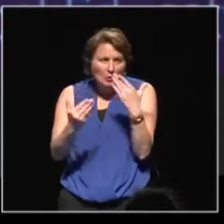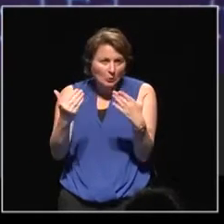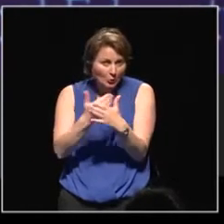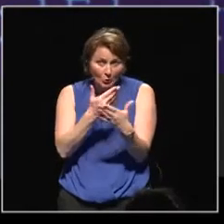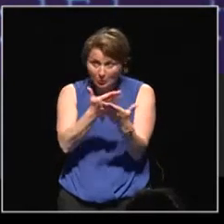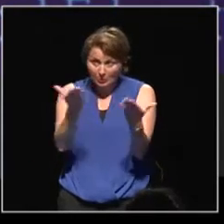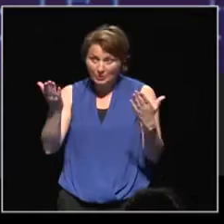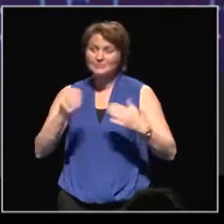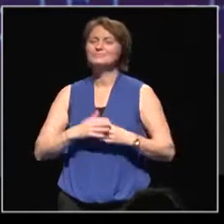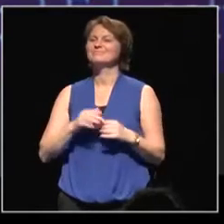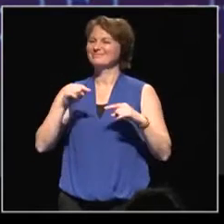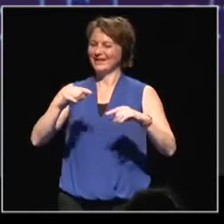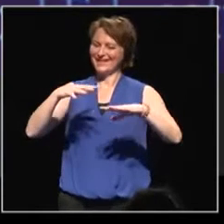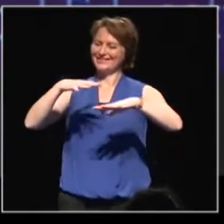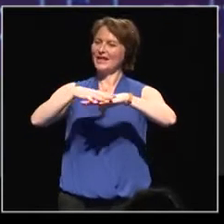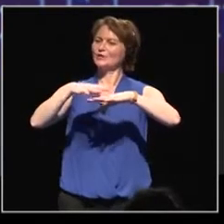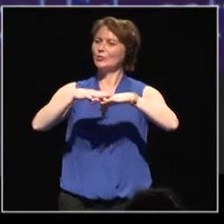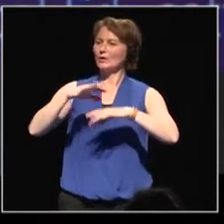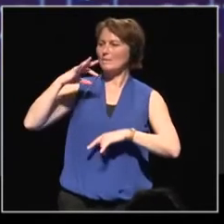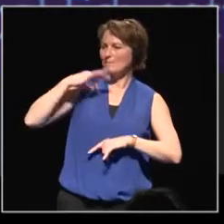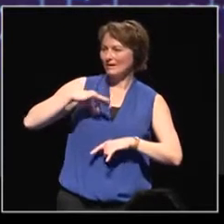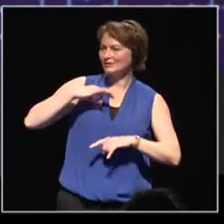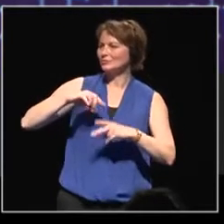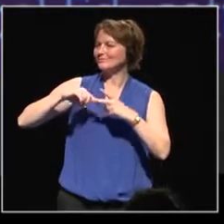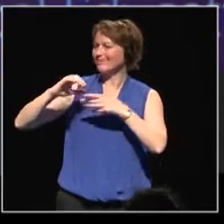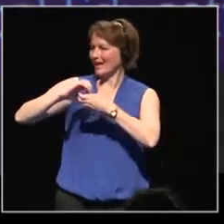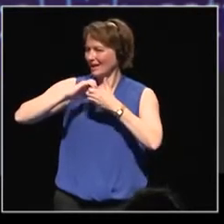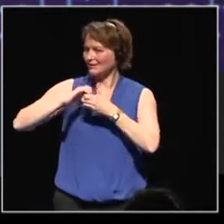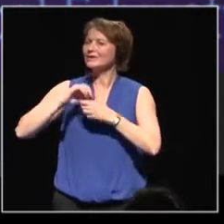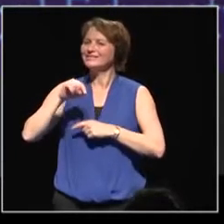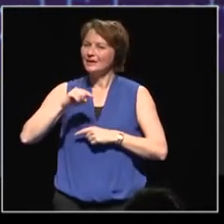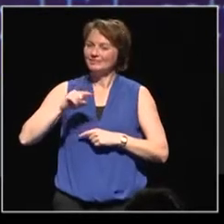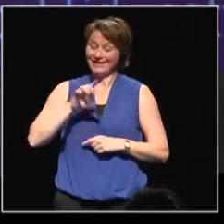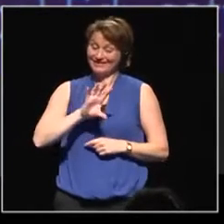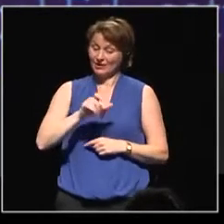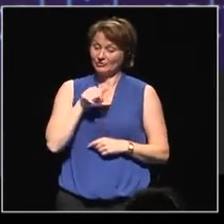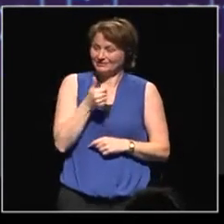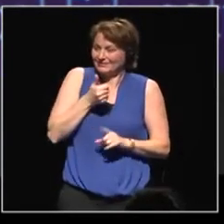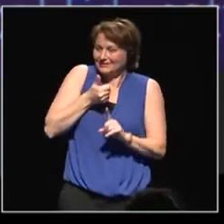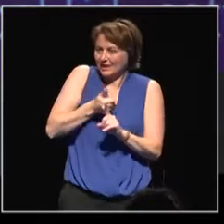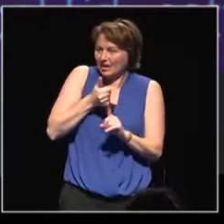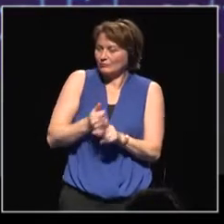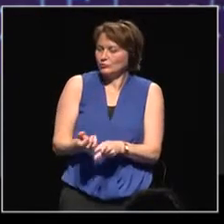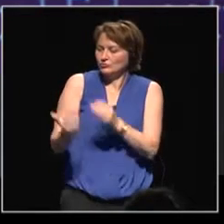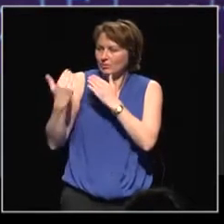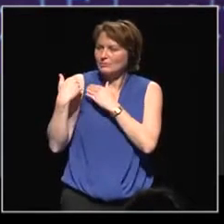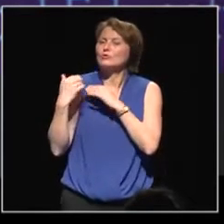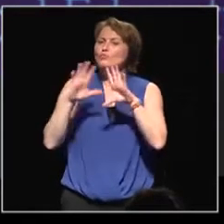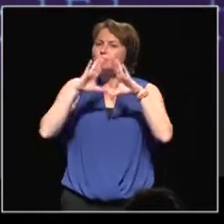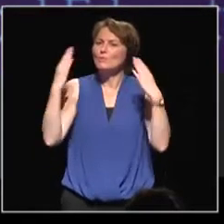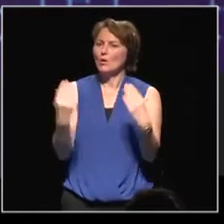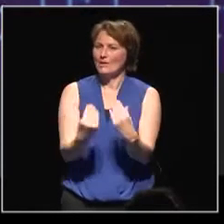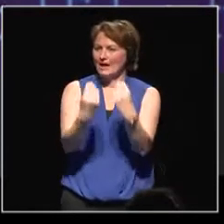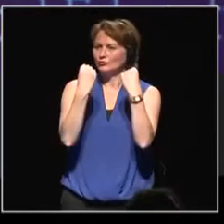but it's the network of ministries and agencies with national responsibility for global education in Europe. So it brings